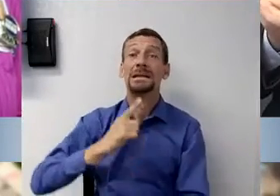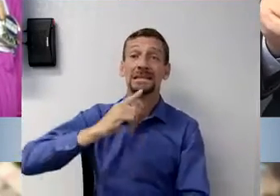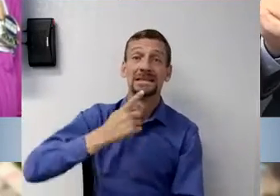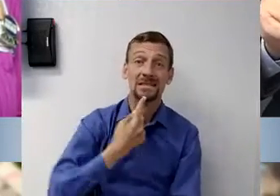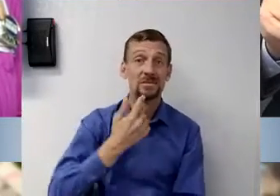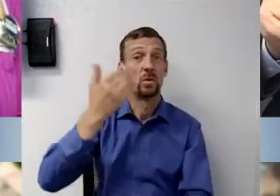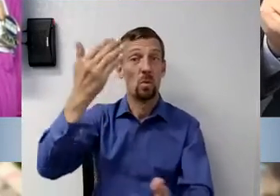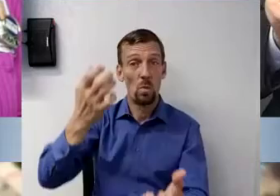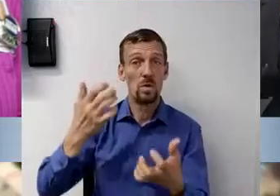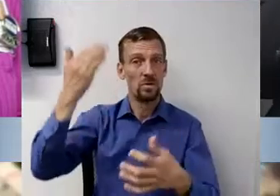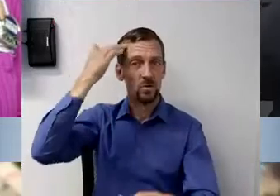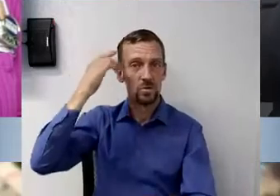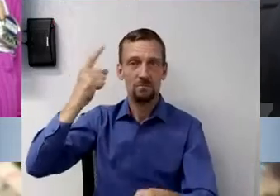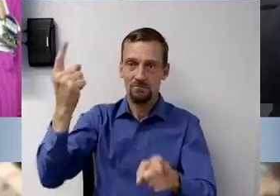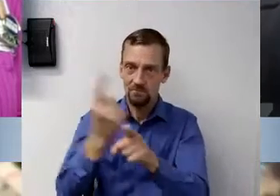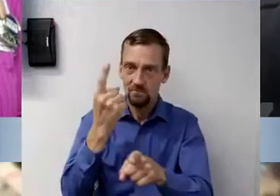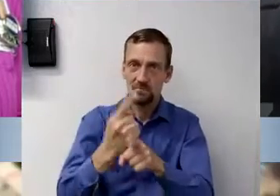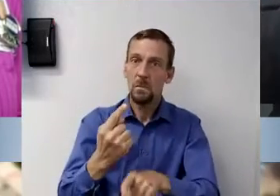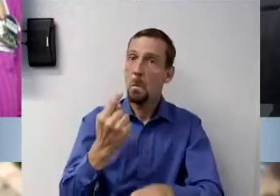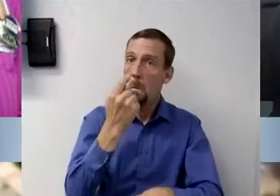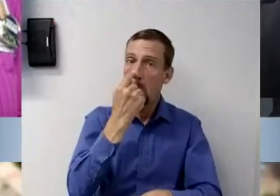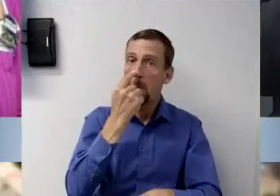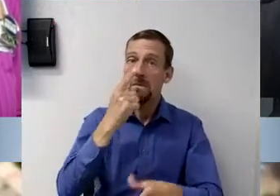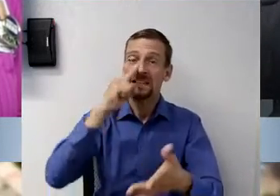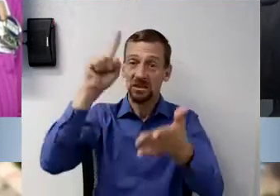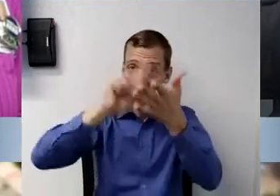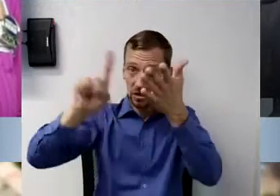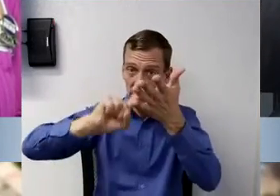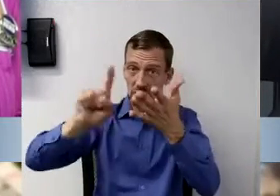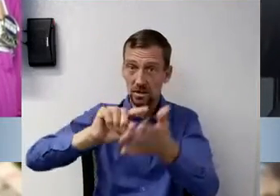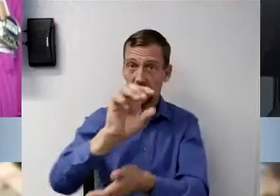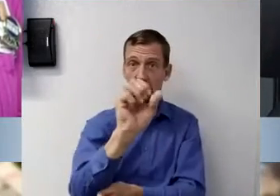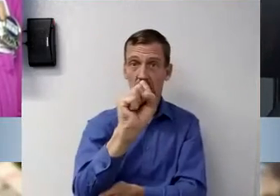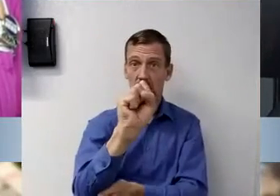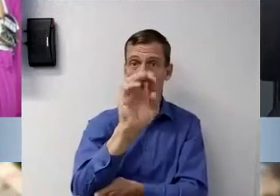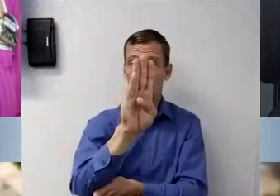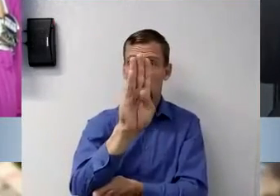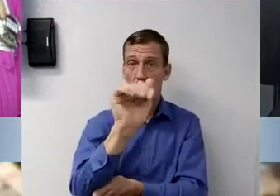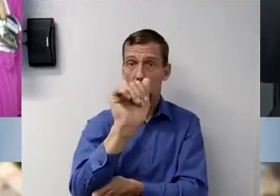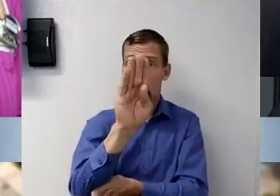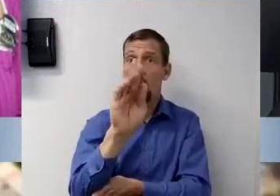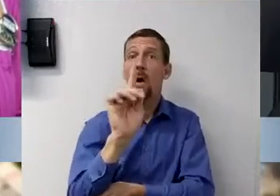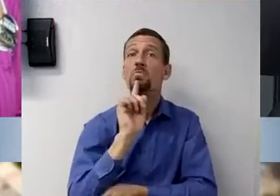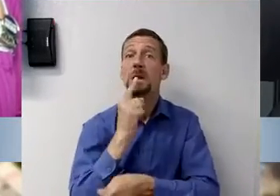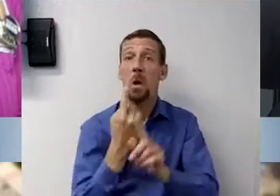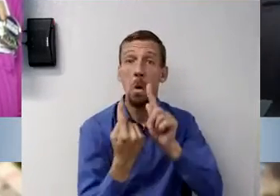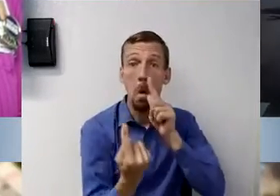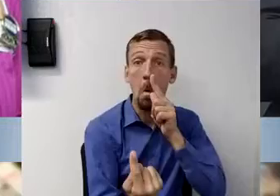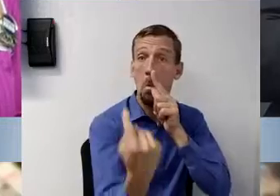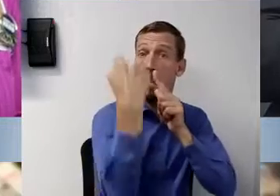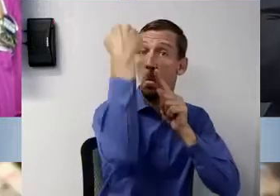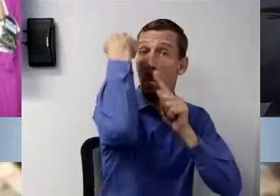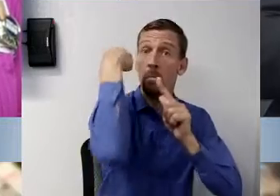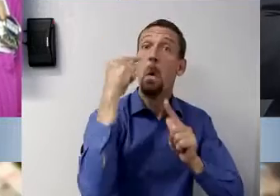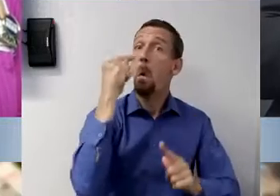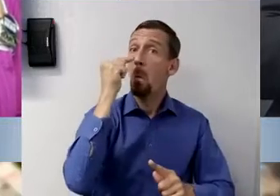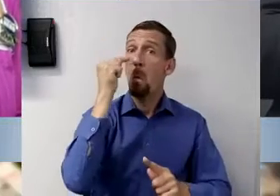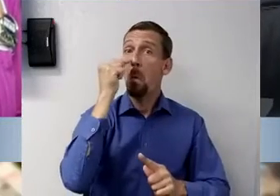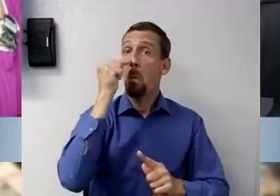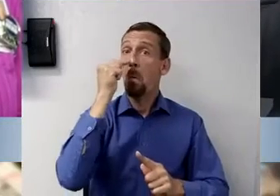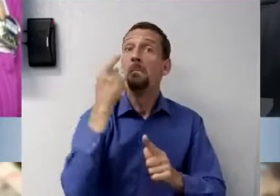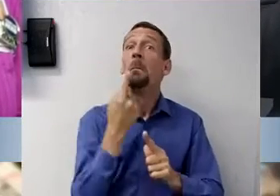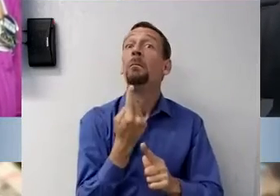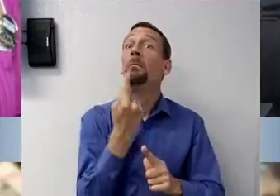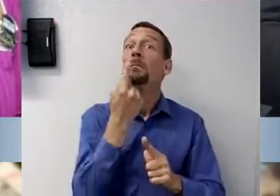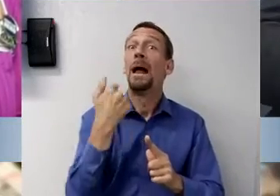accuracy of the nasal pharyngeal, uh, swab, which is the one that goes deep up into your nasal cavity. Uh,